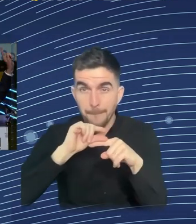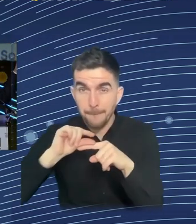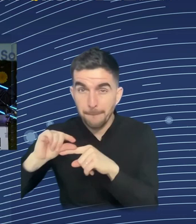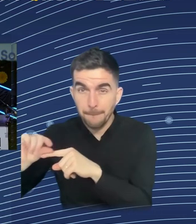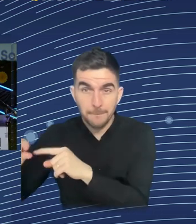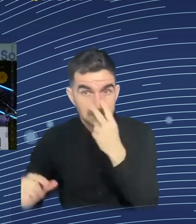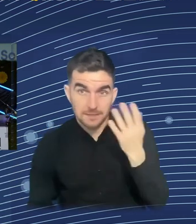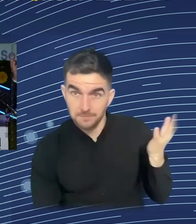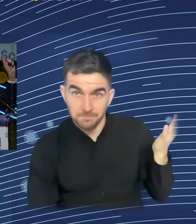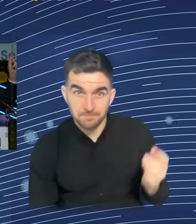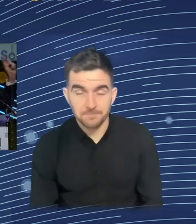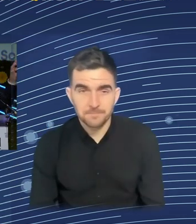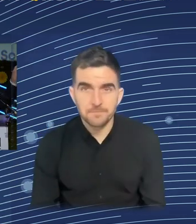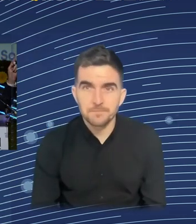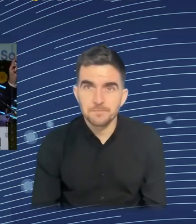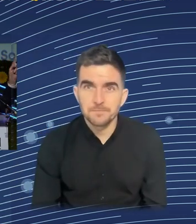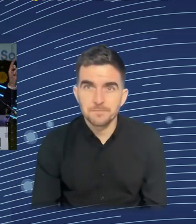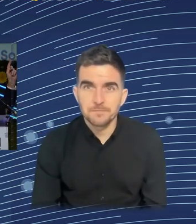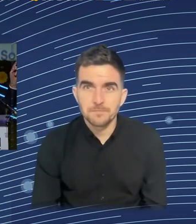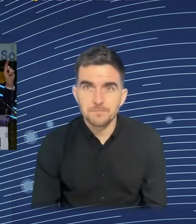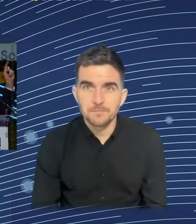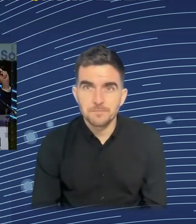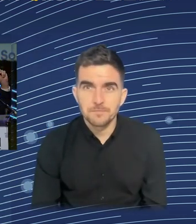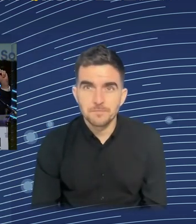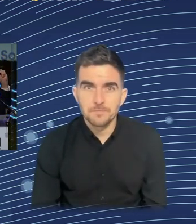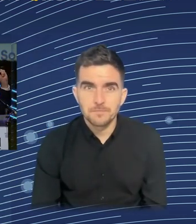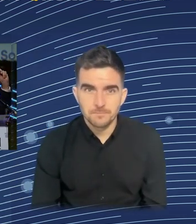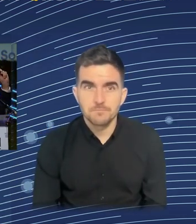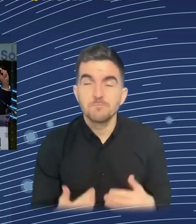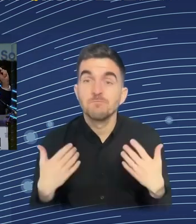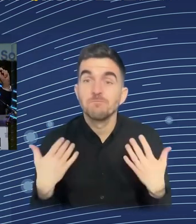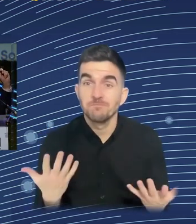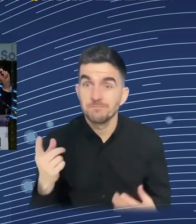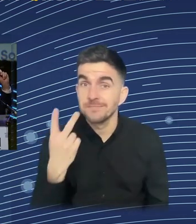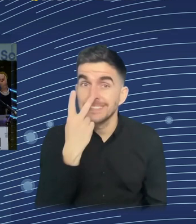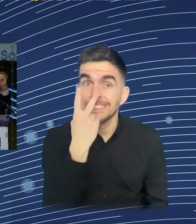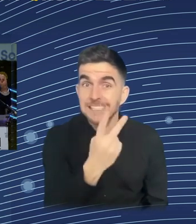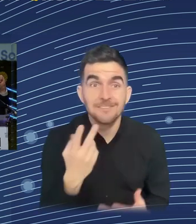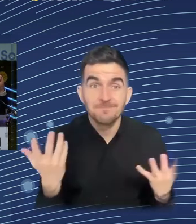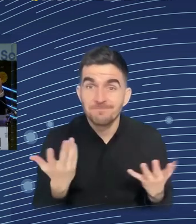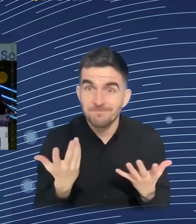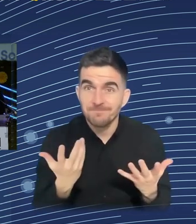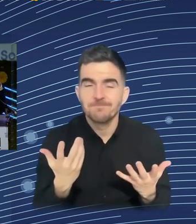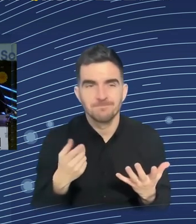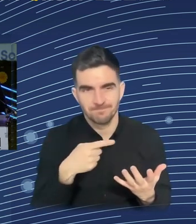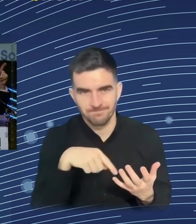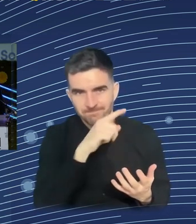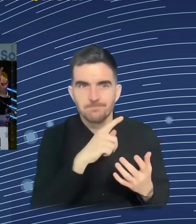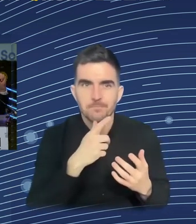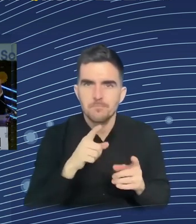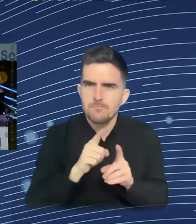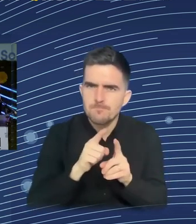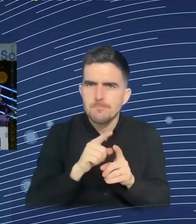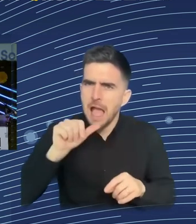Here, what you see here is how robotized manufacturing is in these countries. And there are some